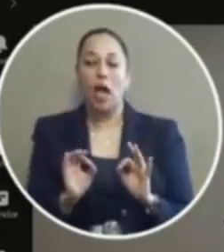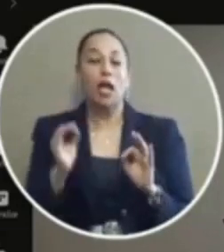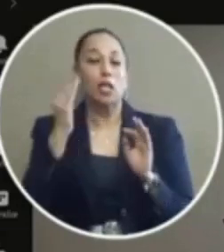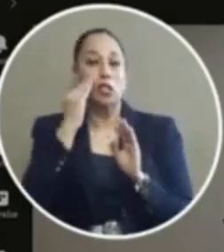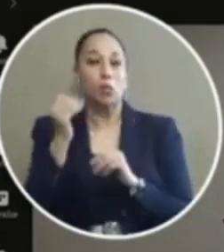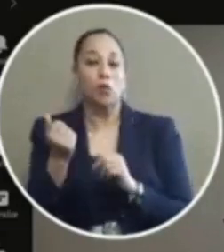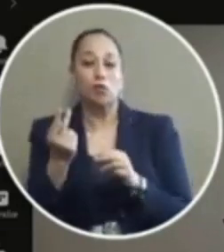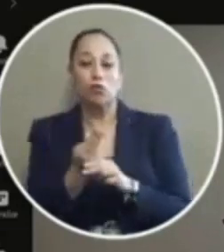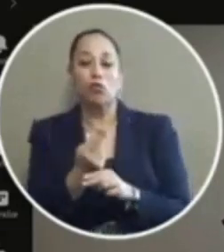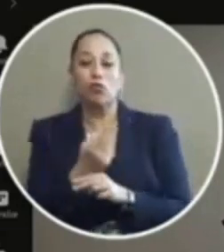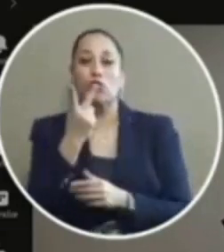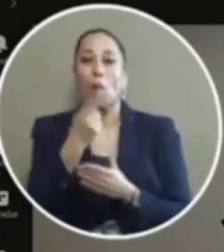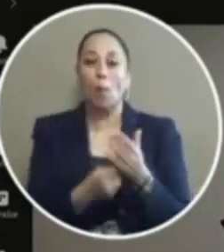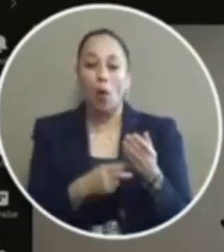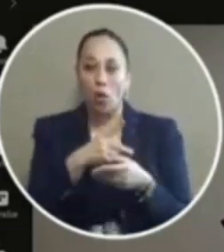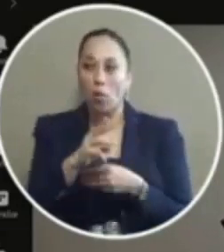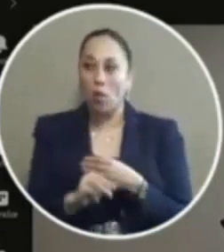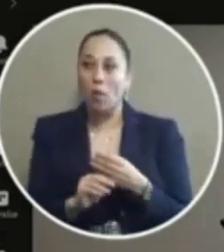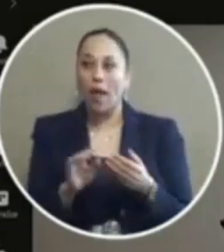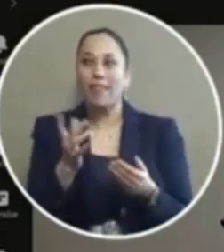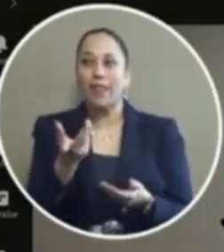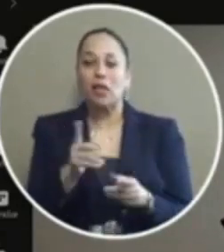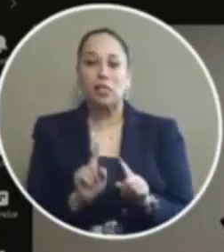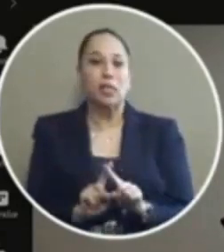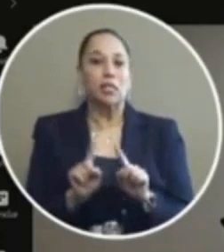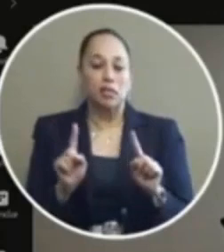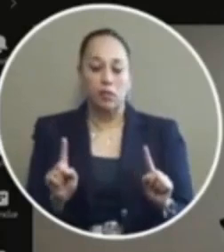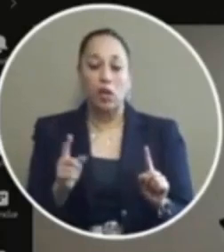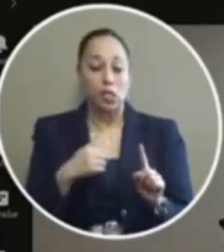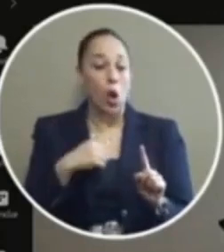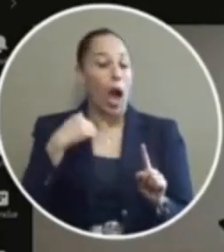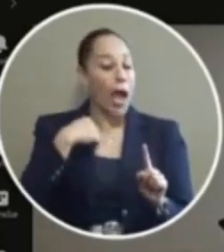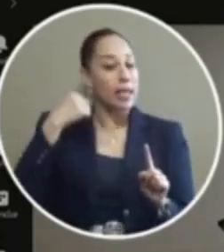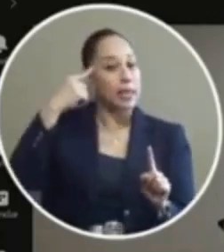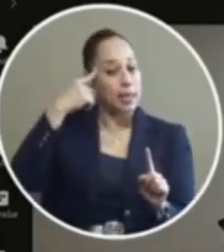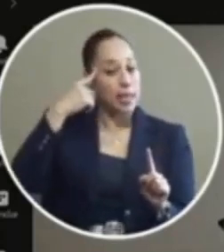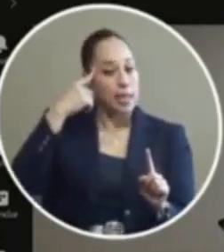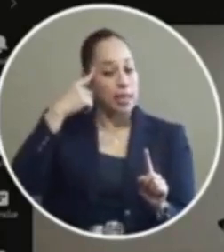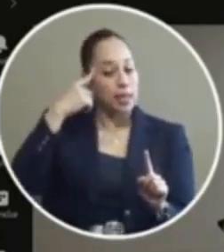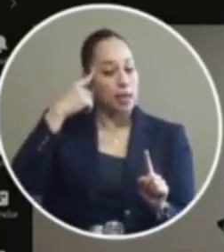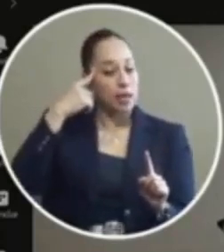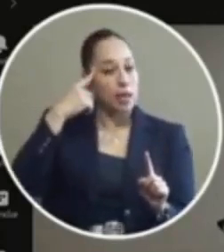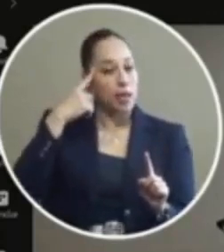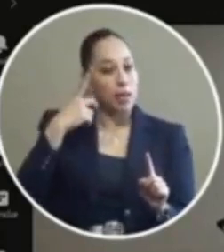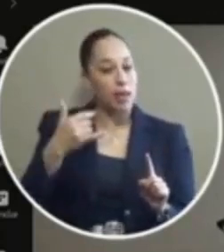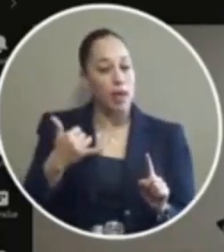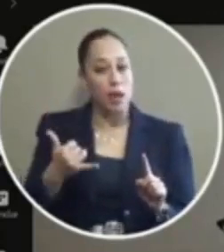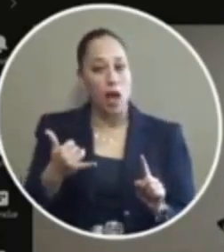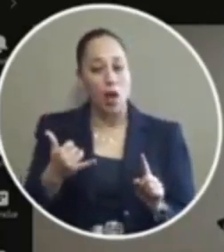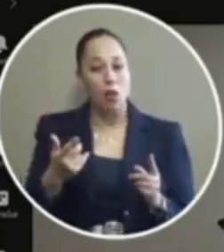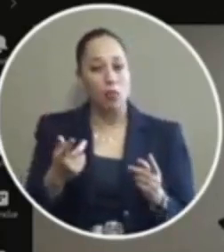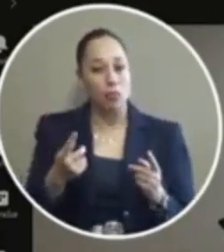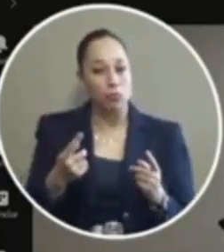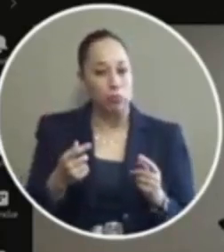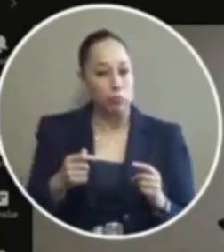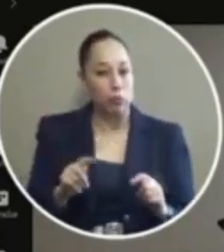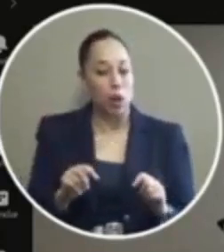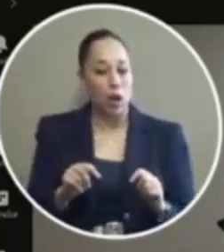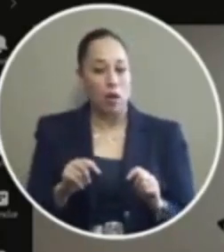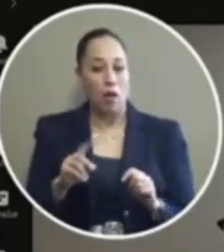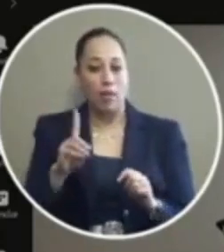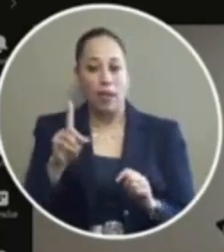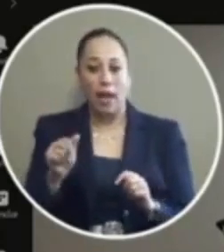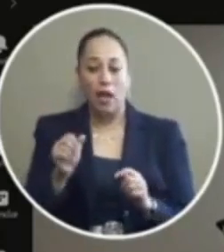these programs each one does something different so I think that the current attempt by the